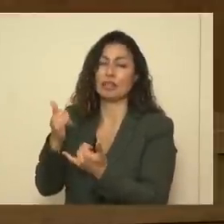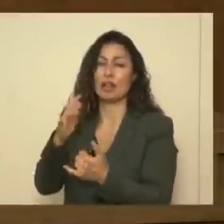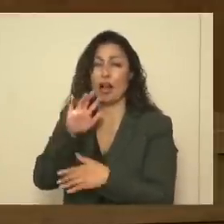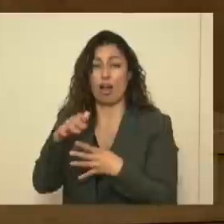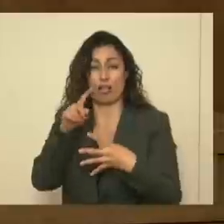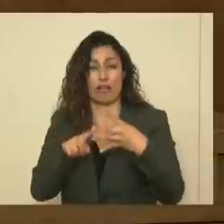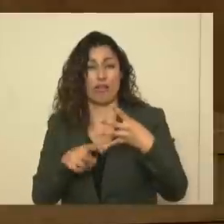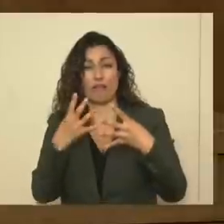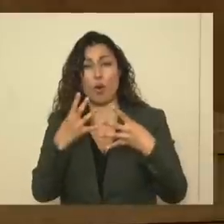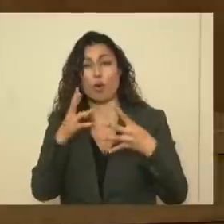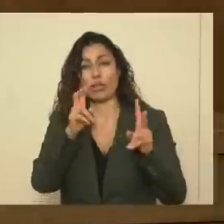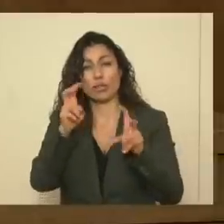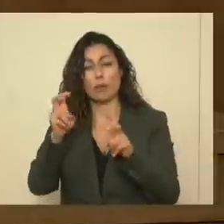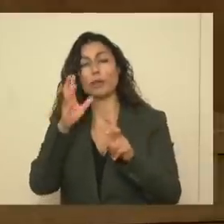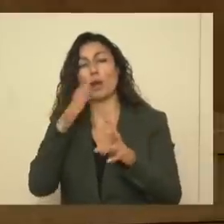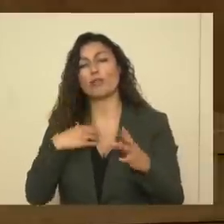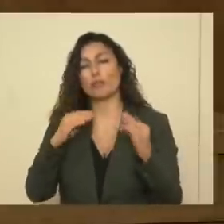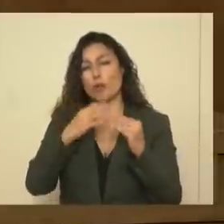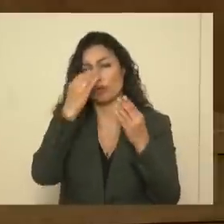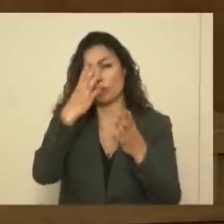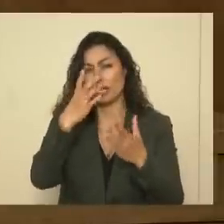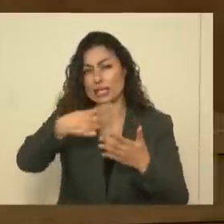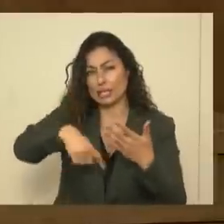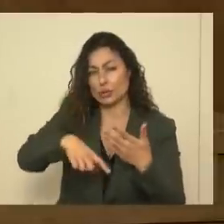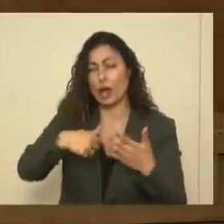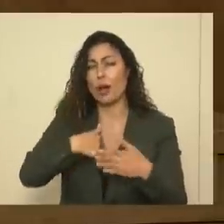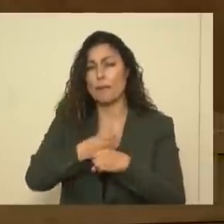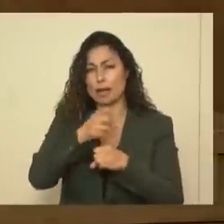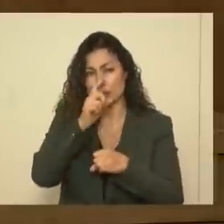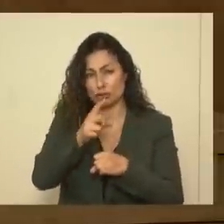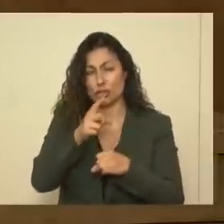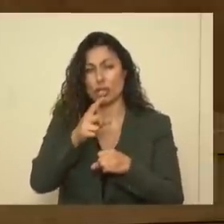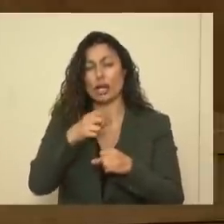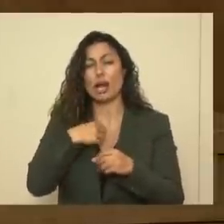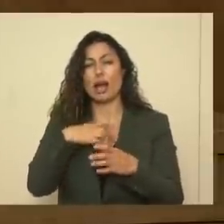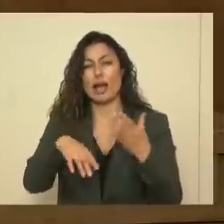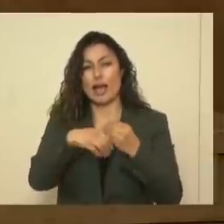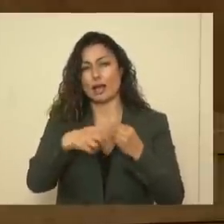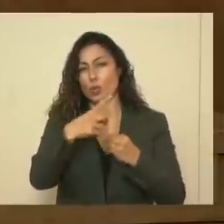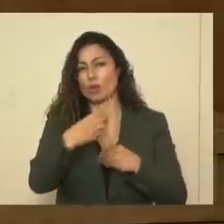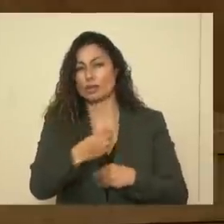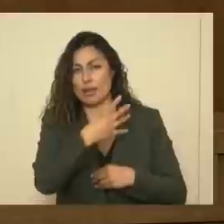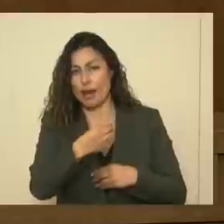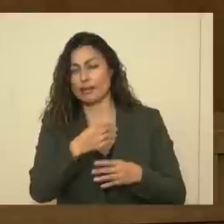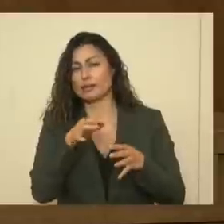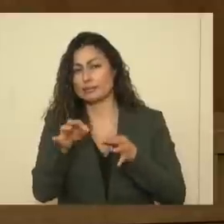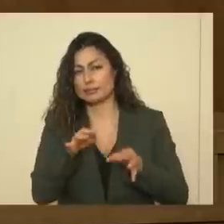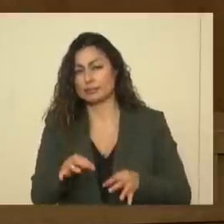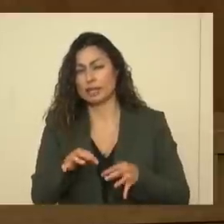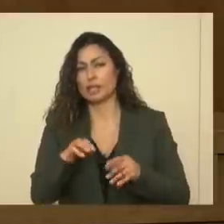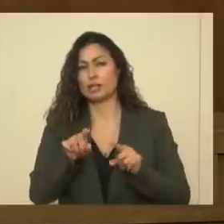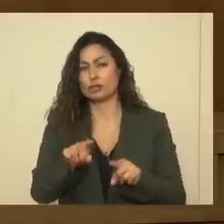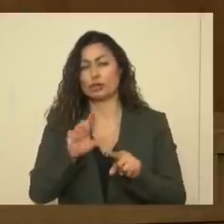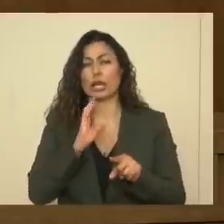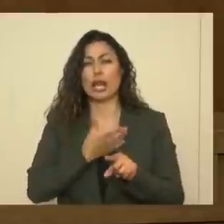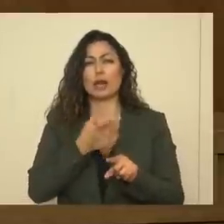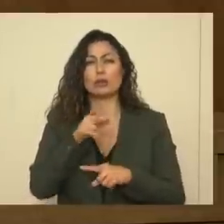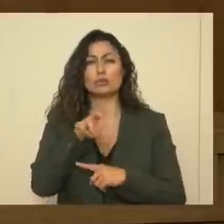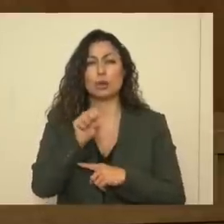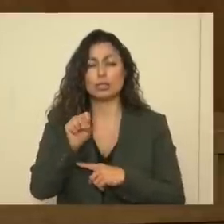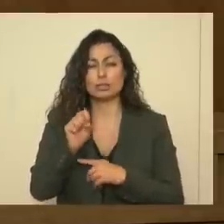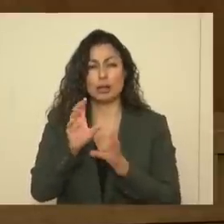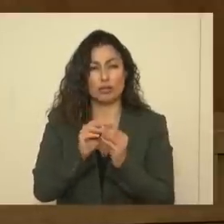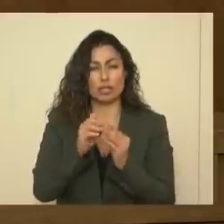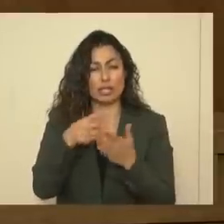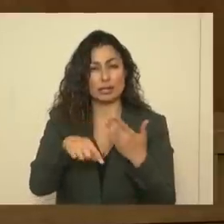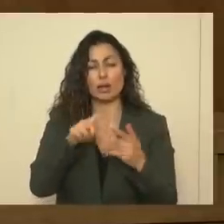will have more information next week. I'll make sure I'll put a slide in on the press conference next week about